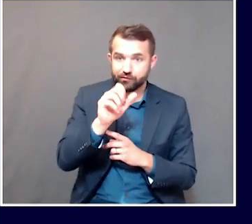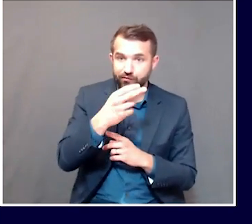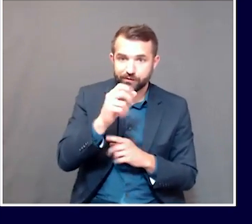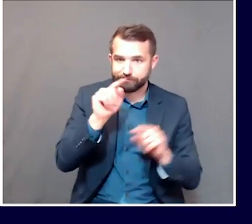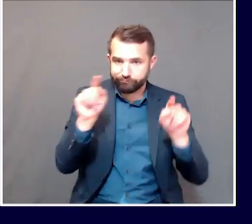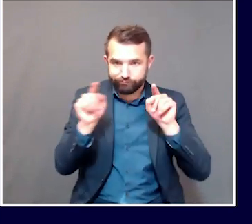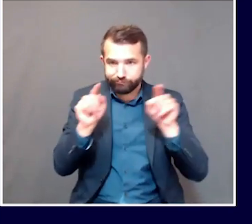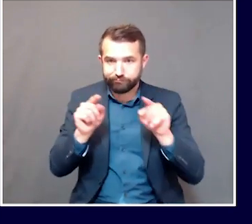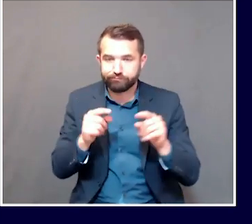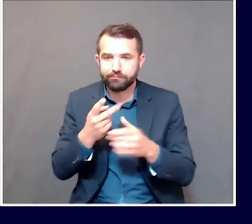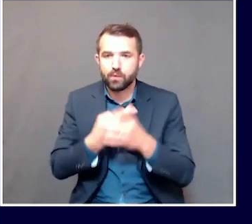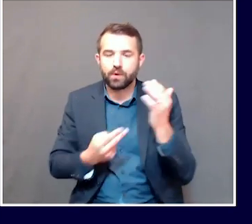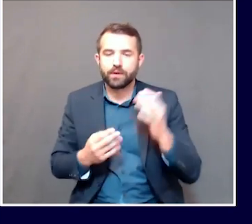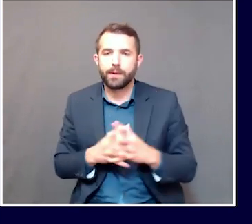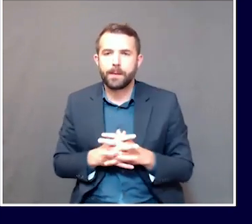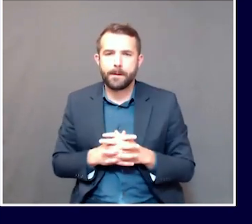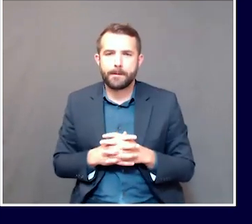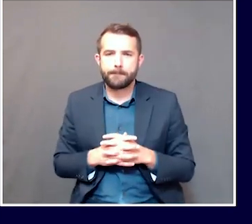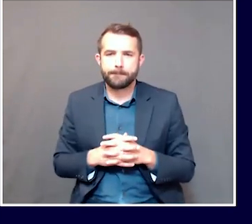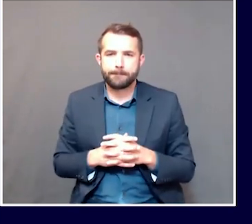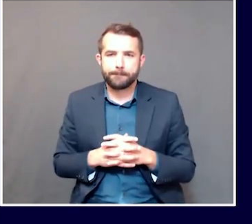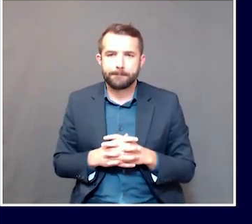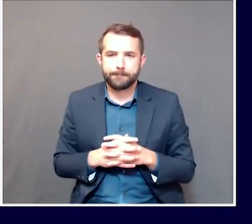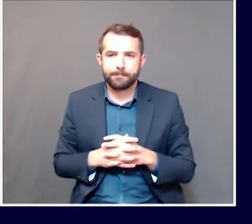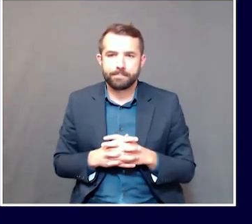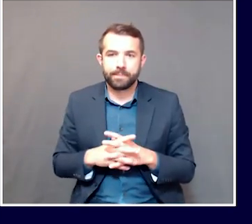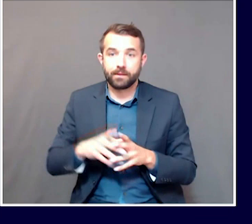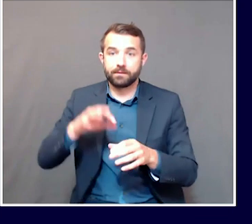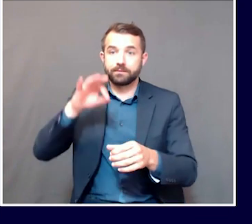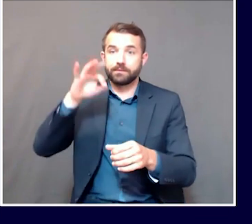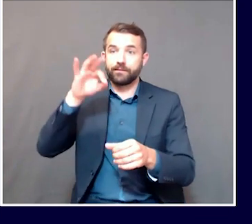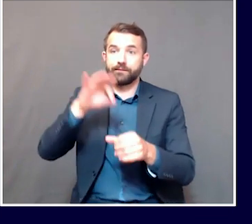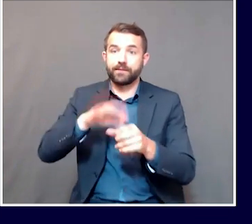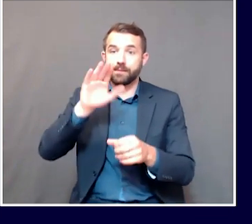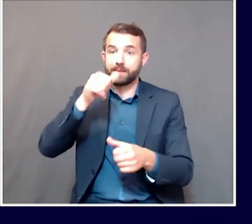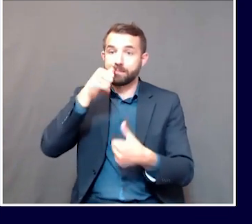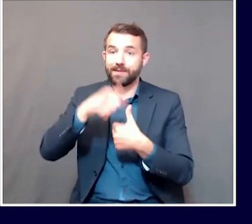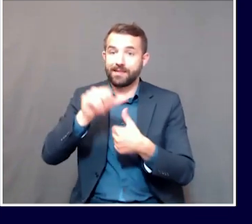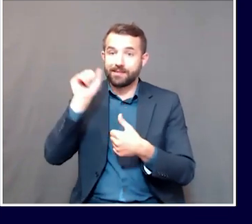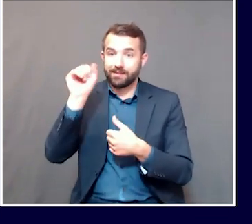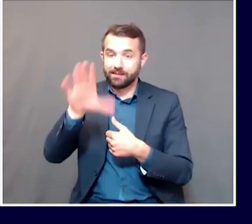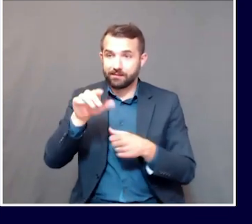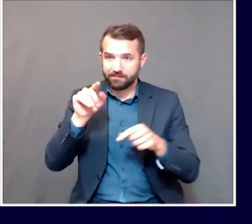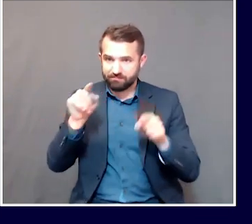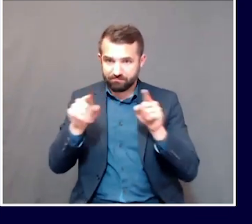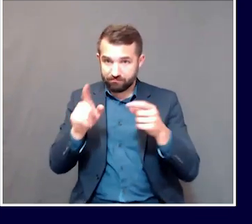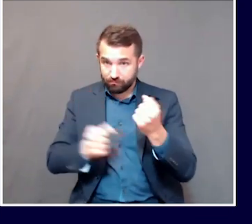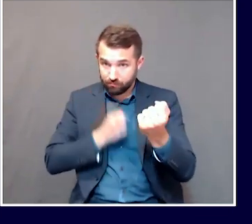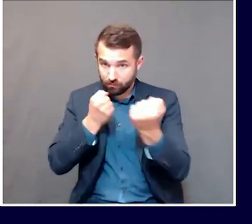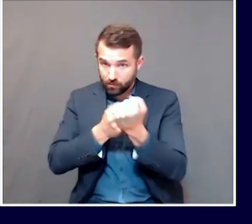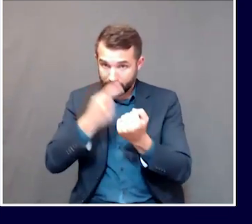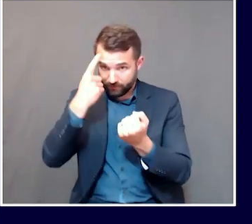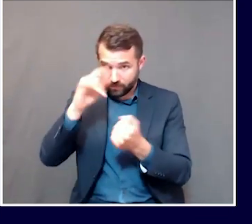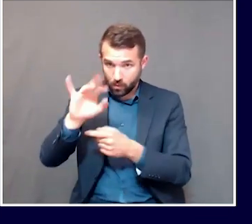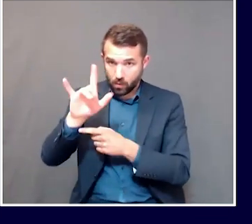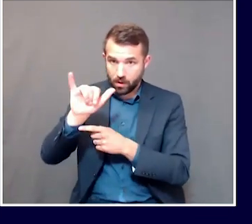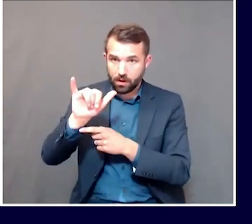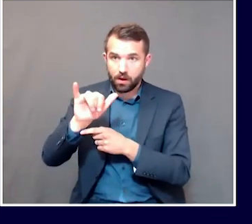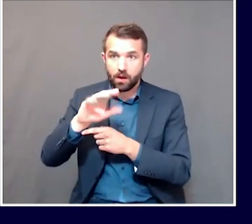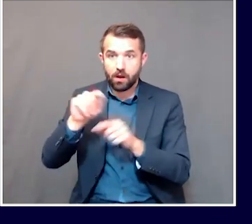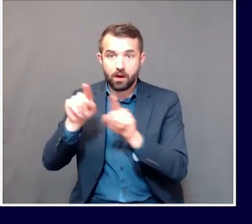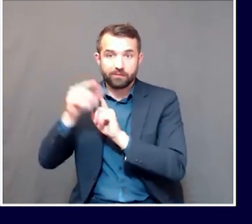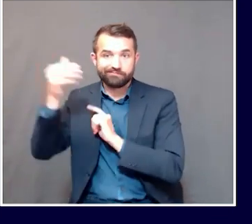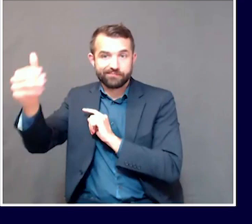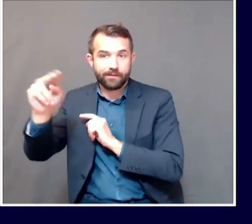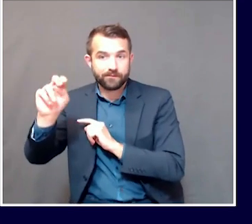would either of you encourage voting by mail as a safer alternative to going to the polls this year, given what was seen recently in states